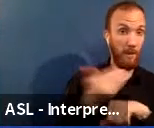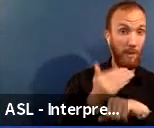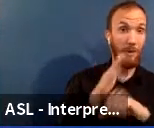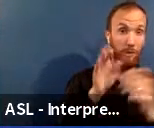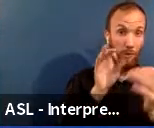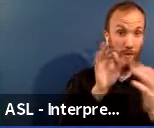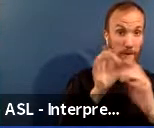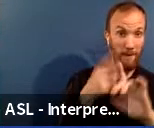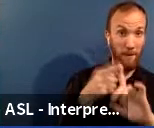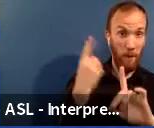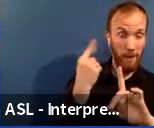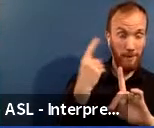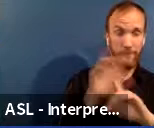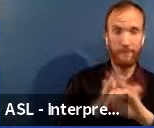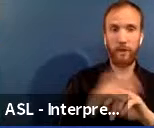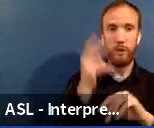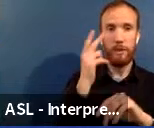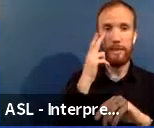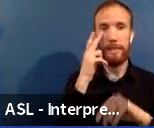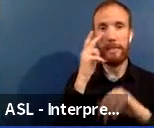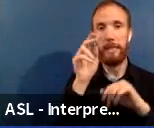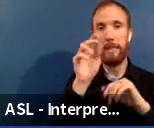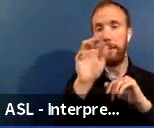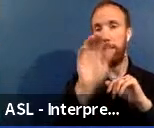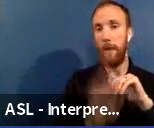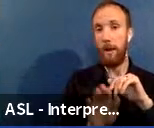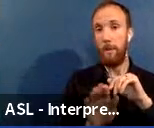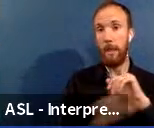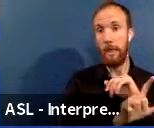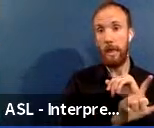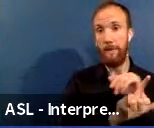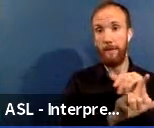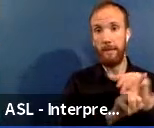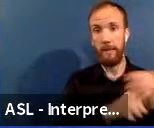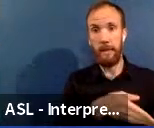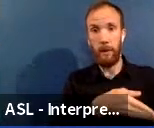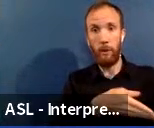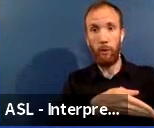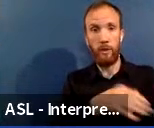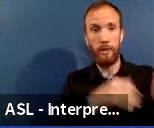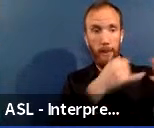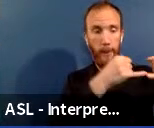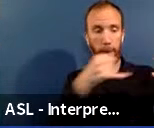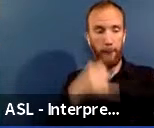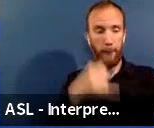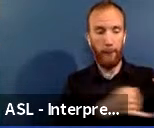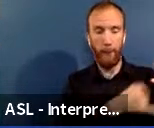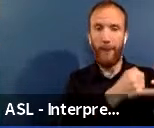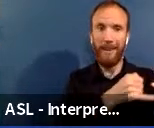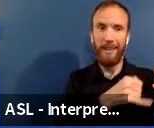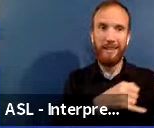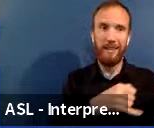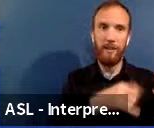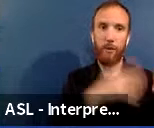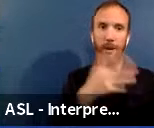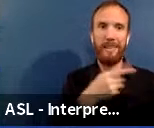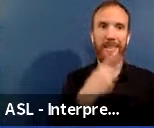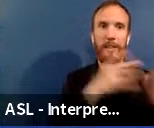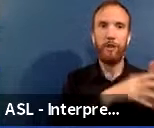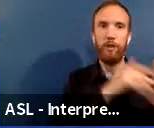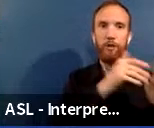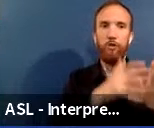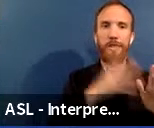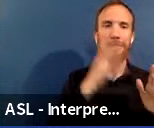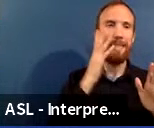provided last year. You'll see here on the bottom left in this stashed box, this indicator on students experiencing homelessness. So we